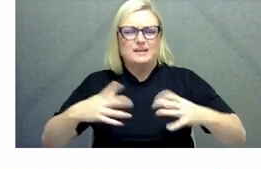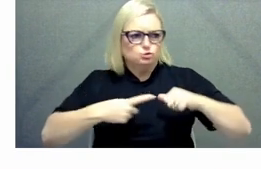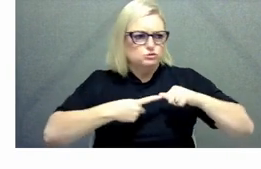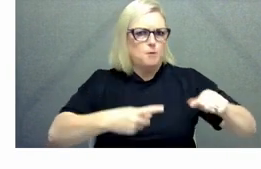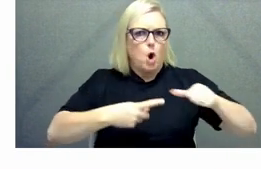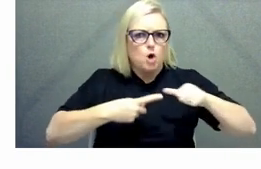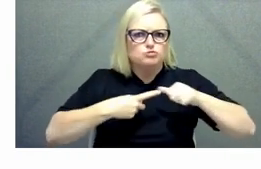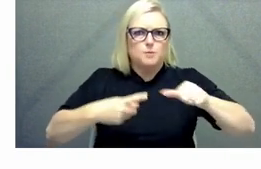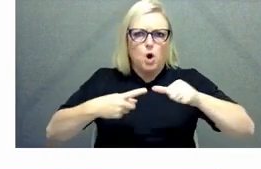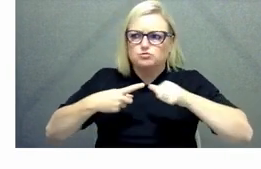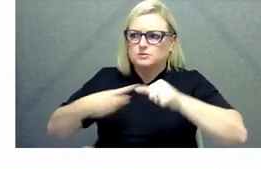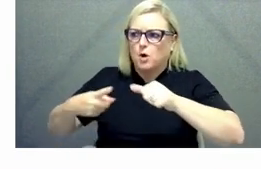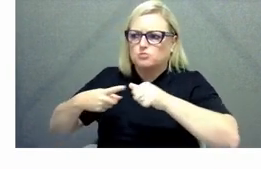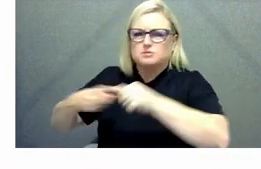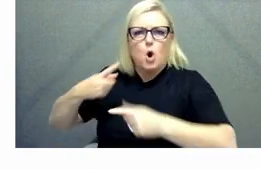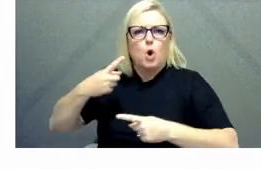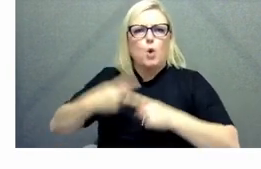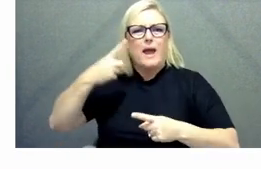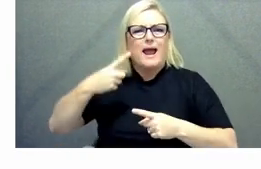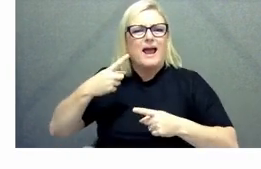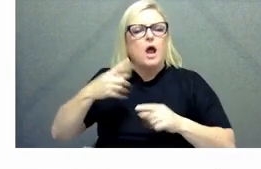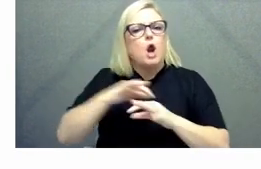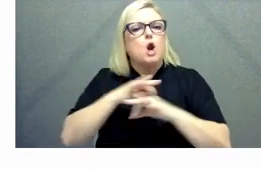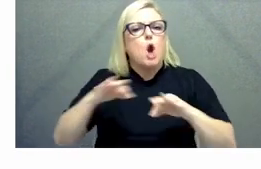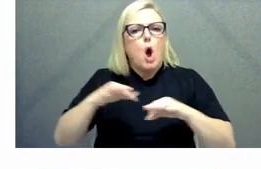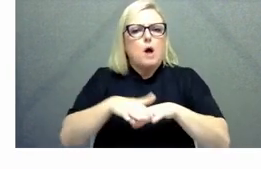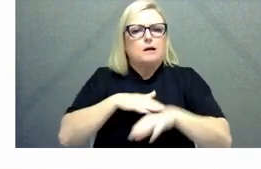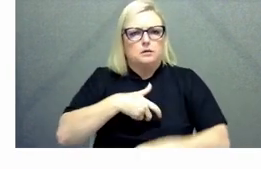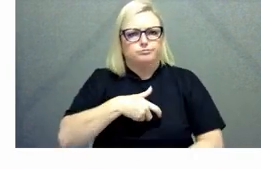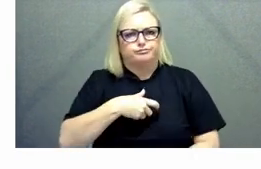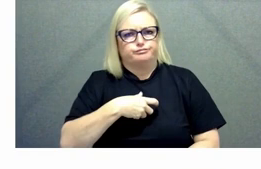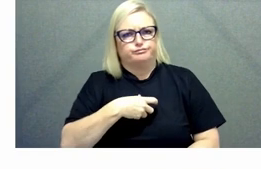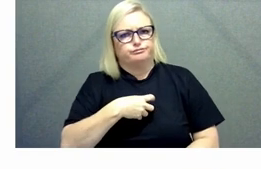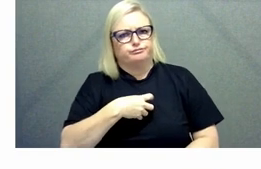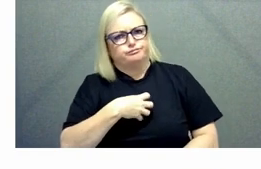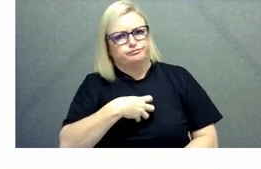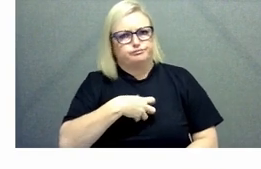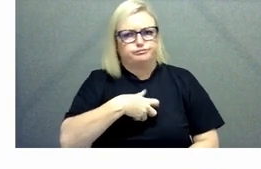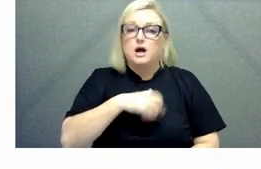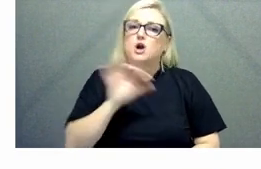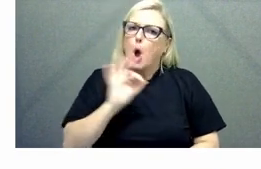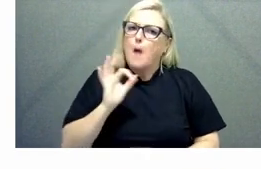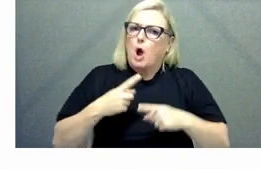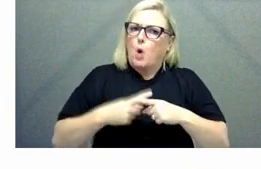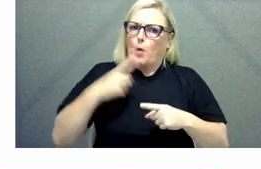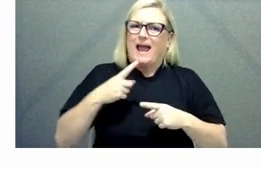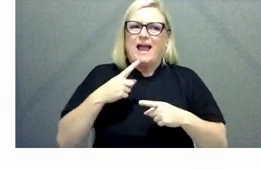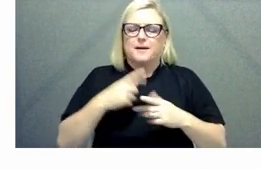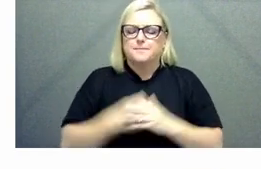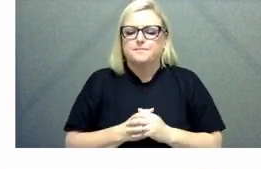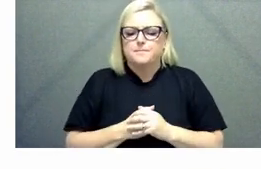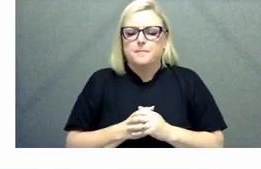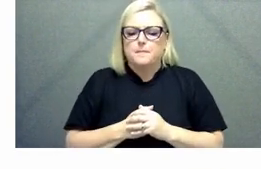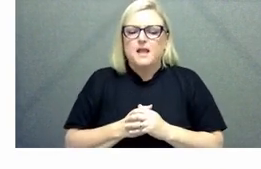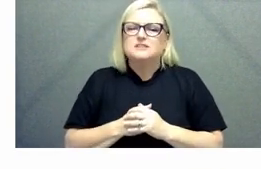to shift as we need to respond quickly to a more dynamic external environment and when I bring that back to within an organisation